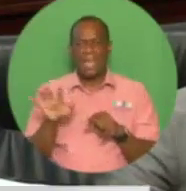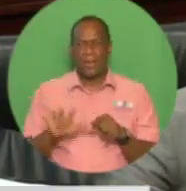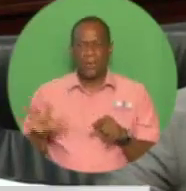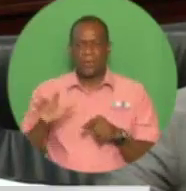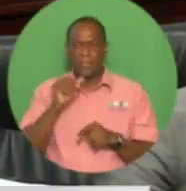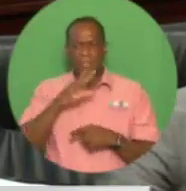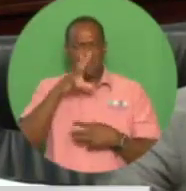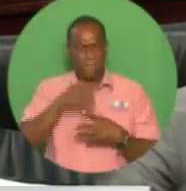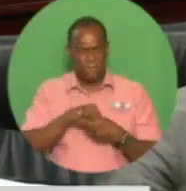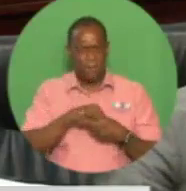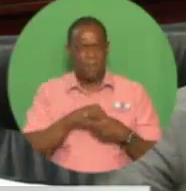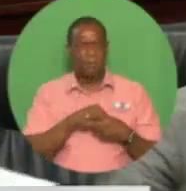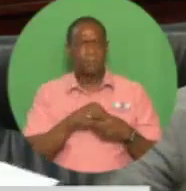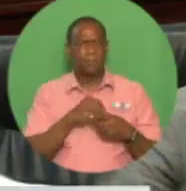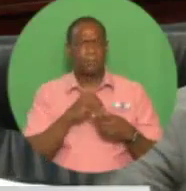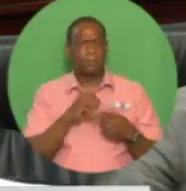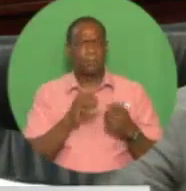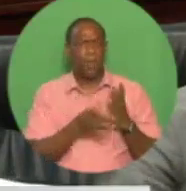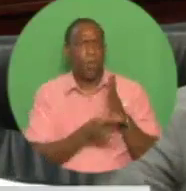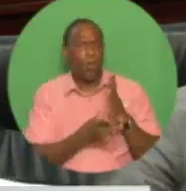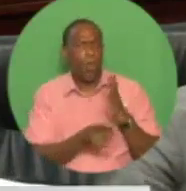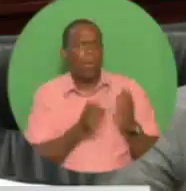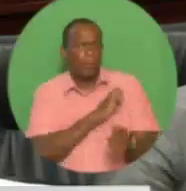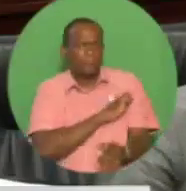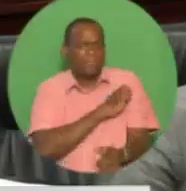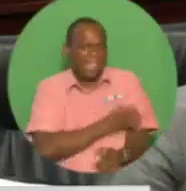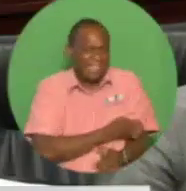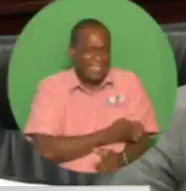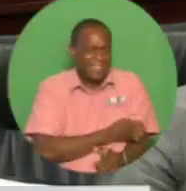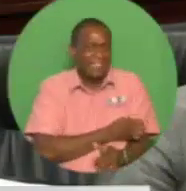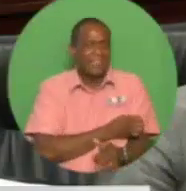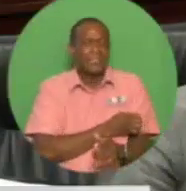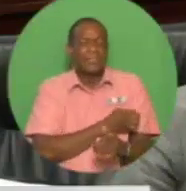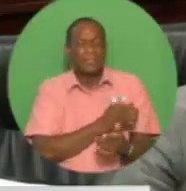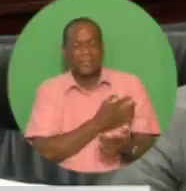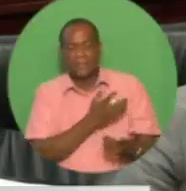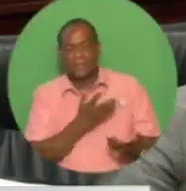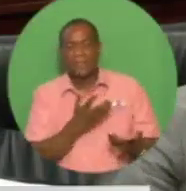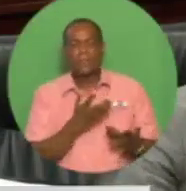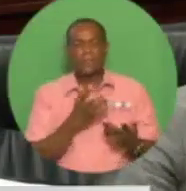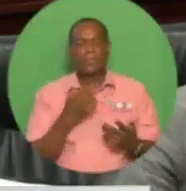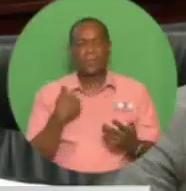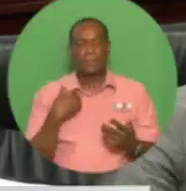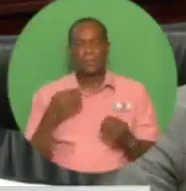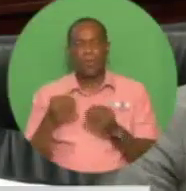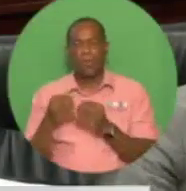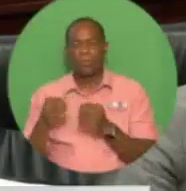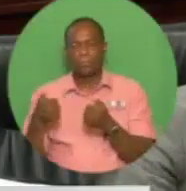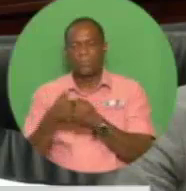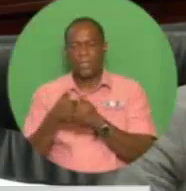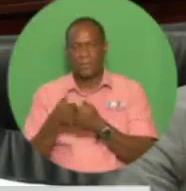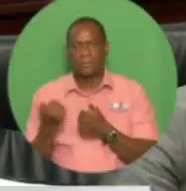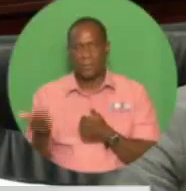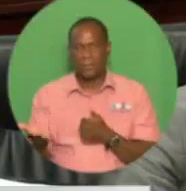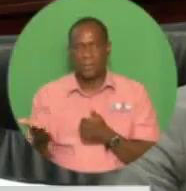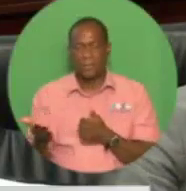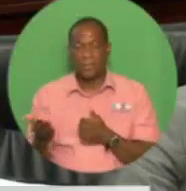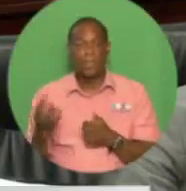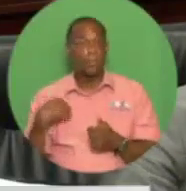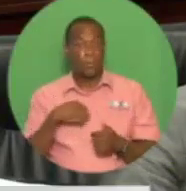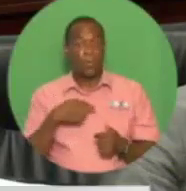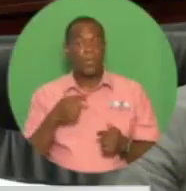significantly improved macroeconomic conditions. We have taken decisive action to achieve these conditions,